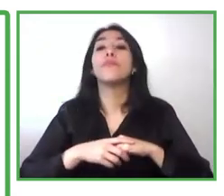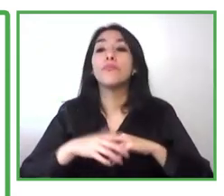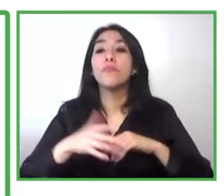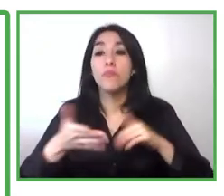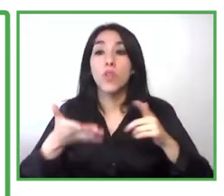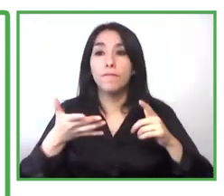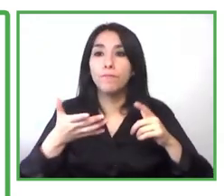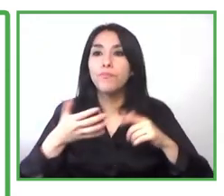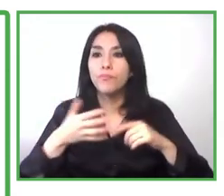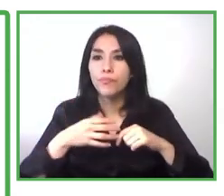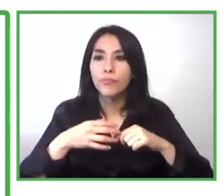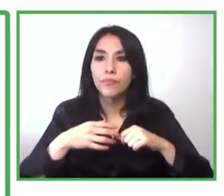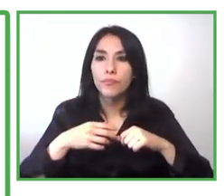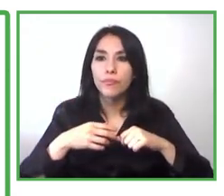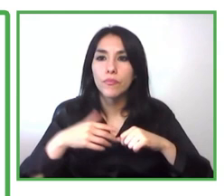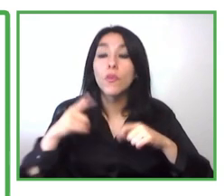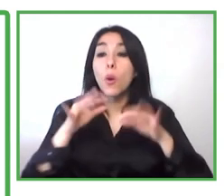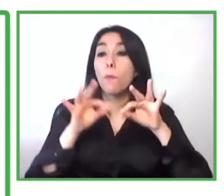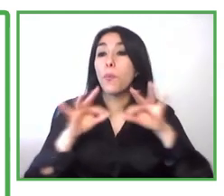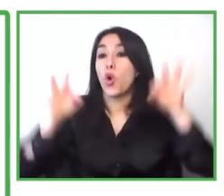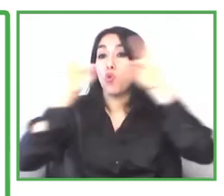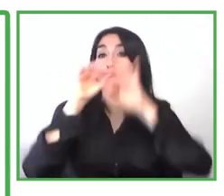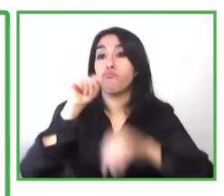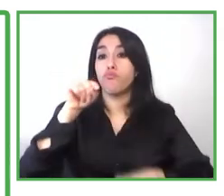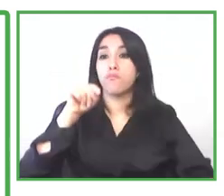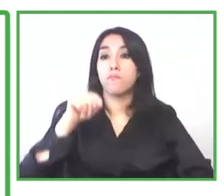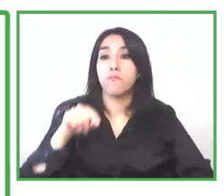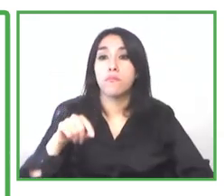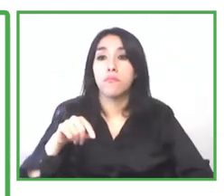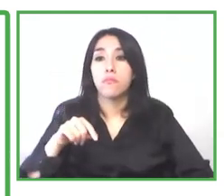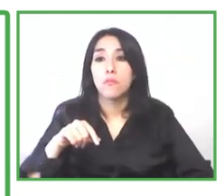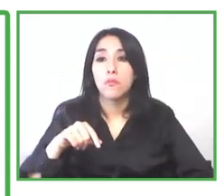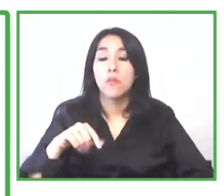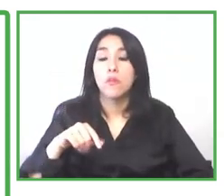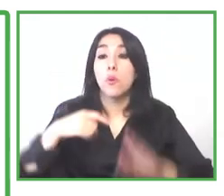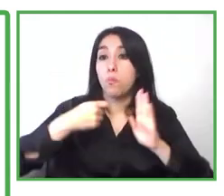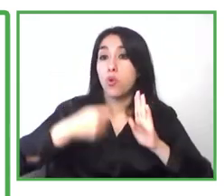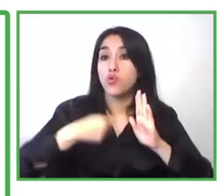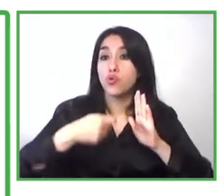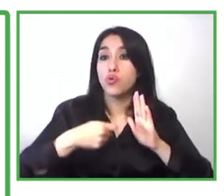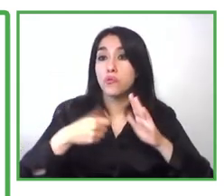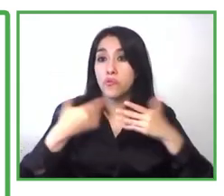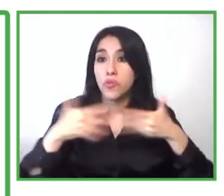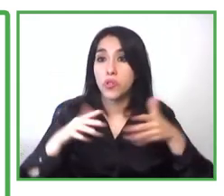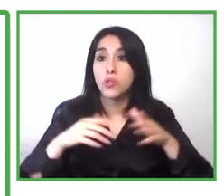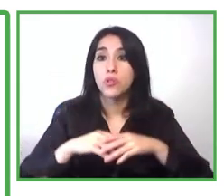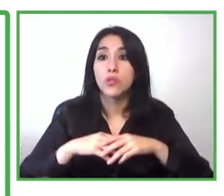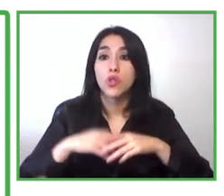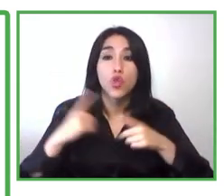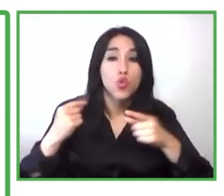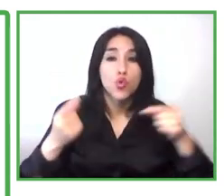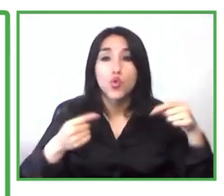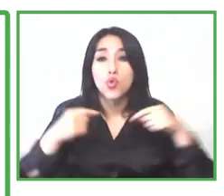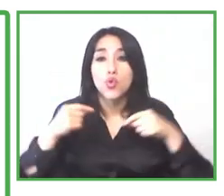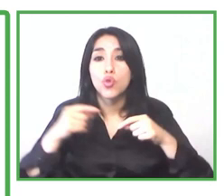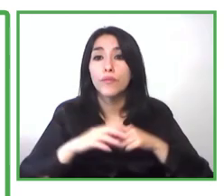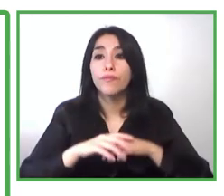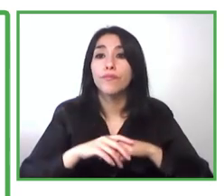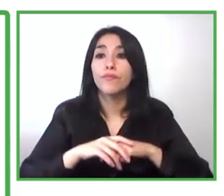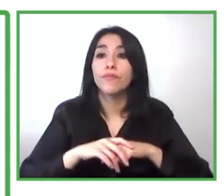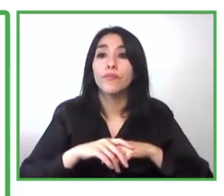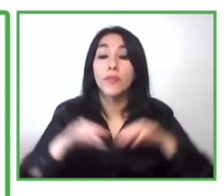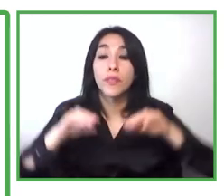so that once the program was settled they could really learn in an effective way for each of the participant and